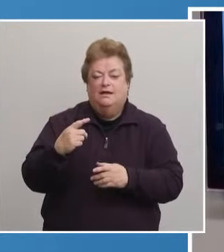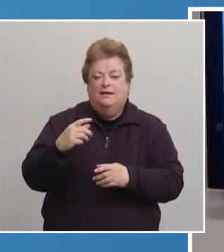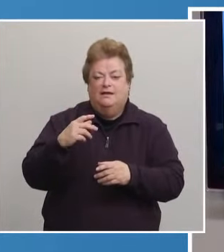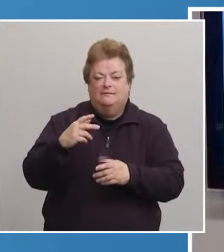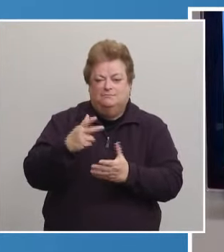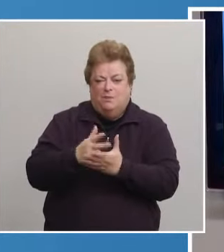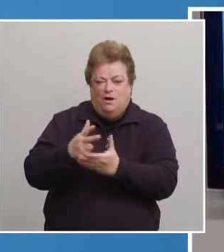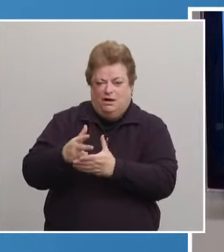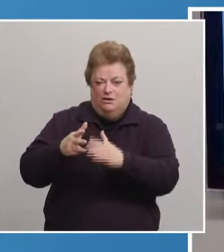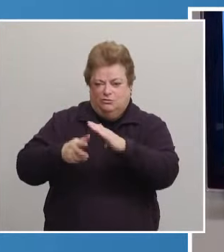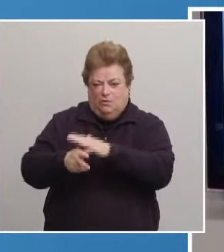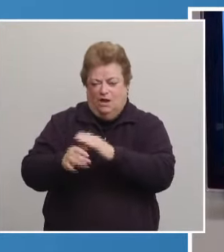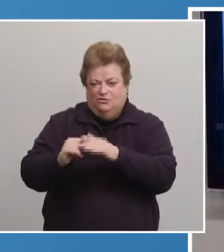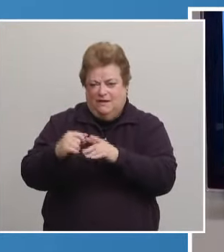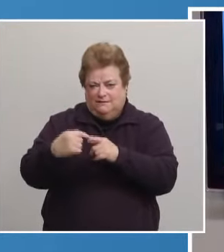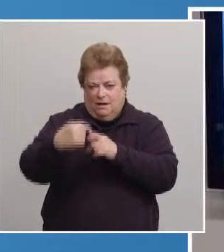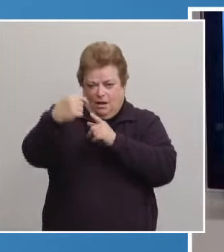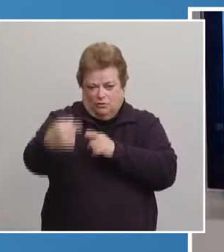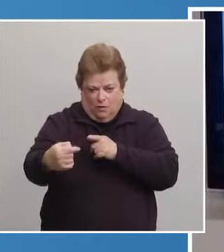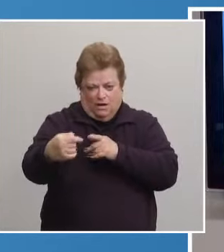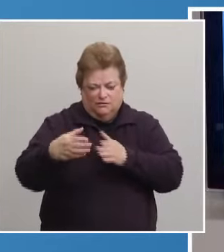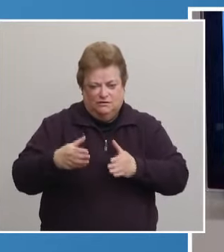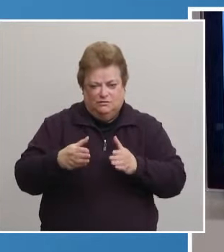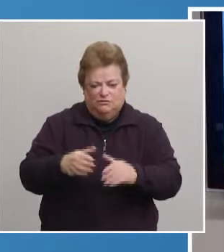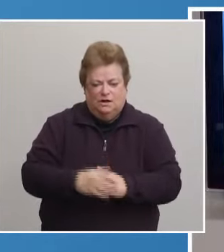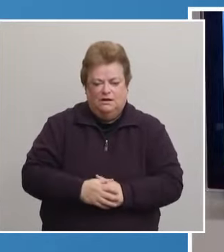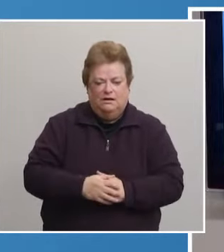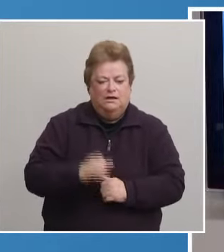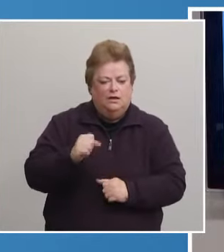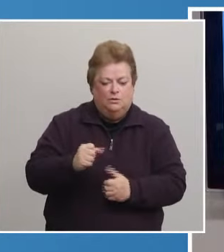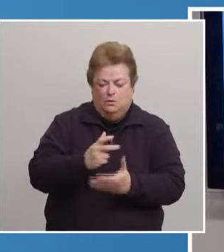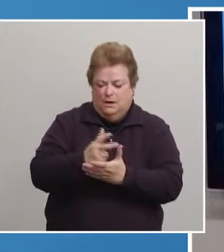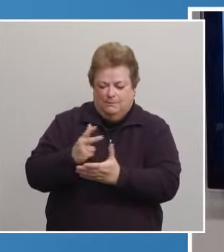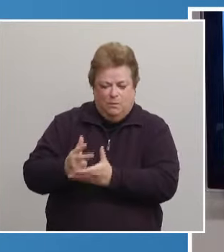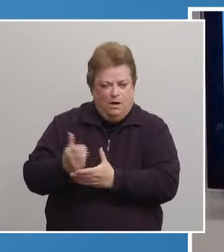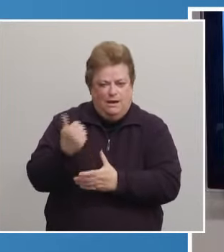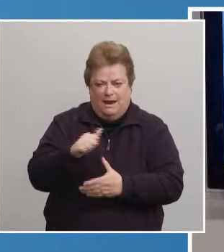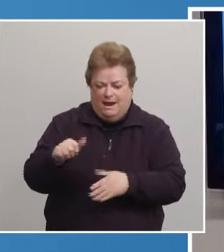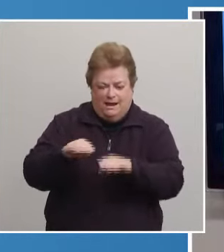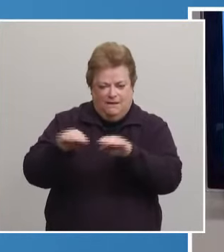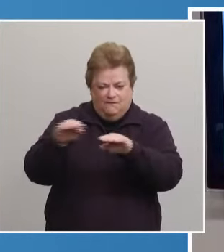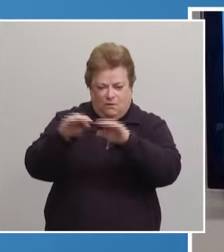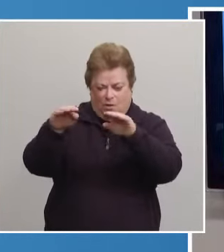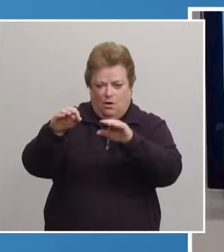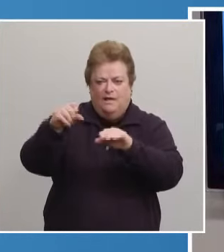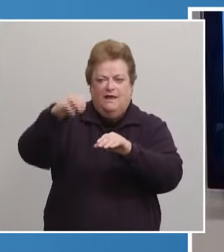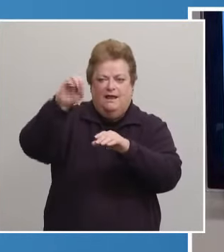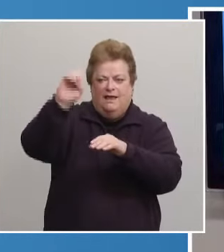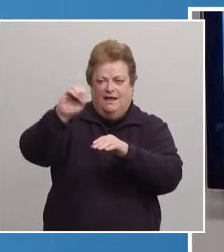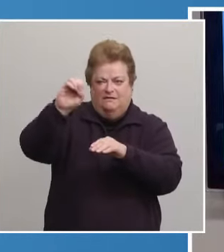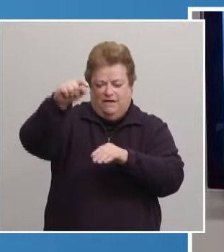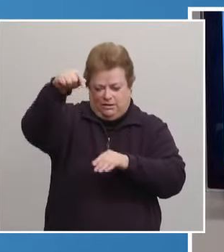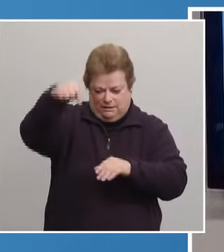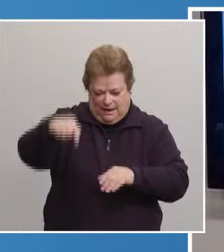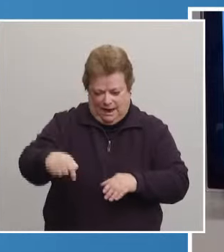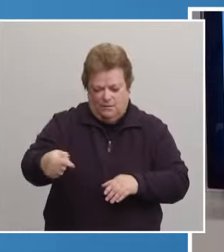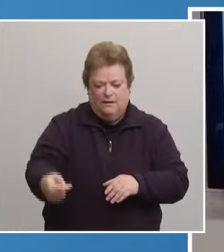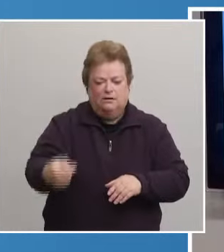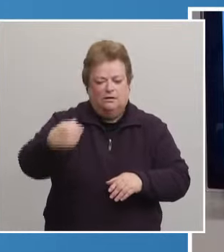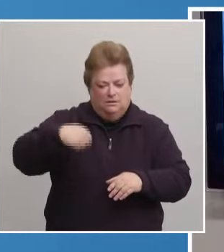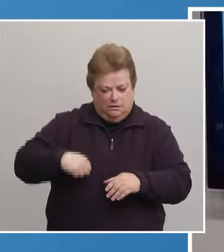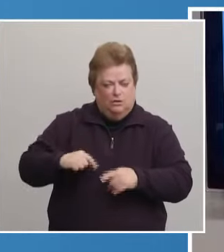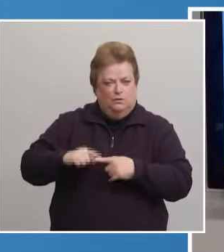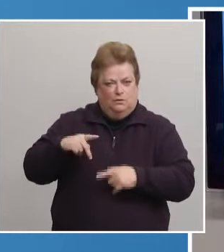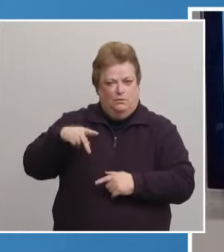the street south of the arena. You can park on any floor and take the elevator down to street level. The street